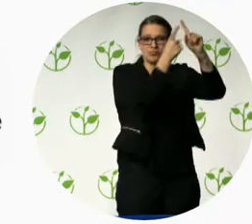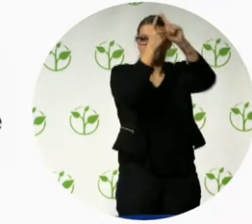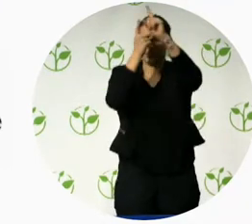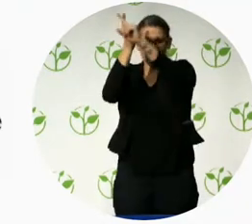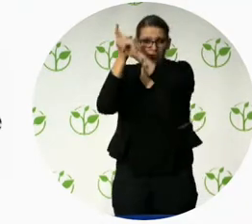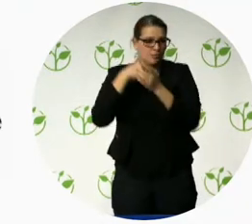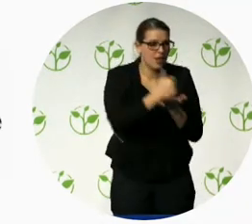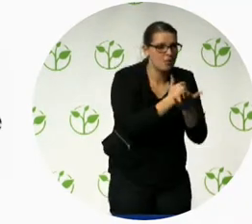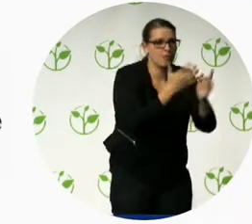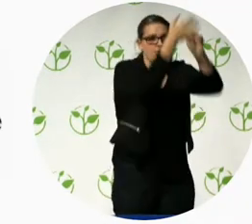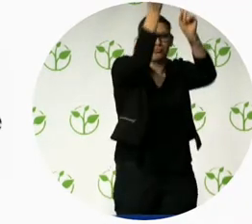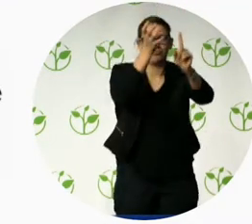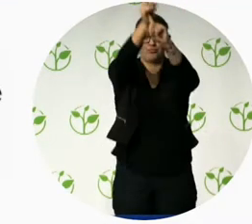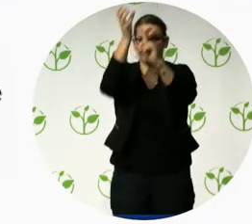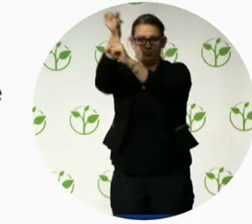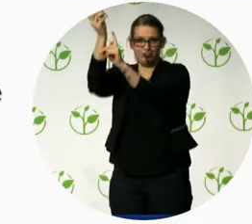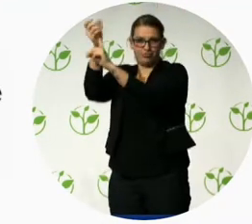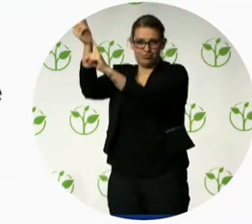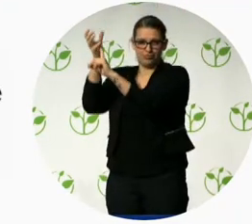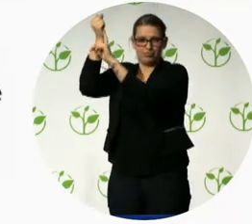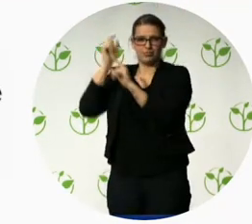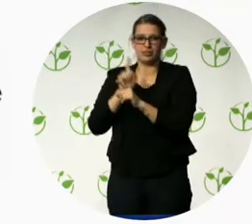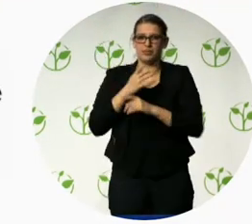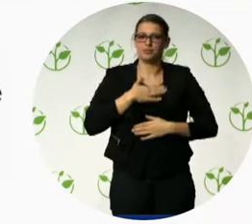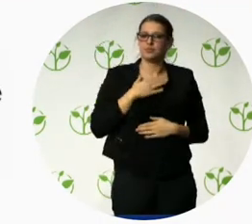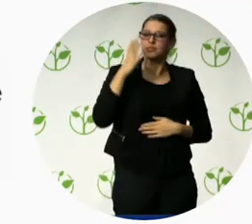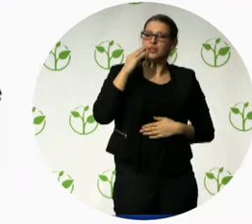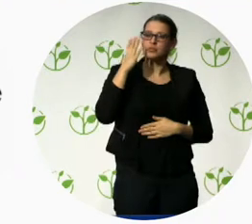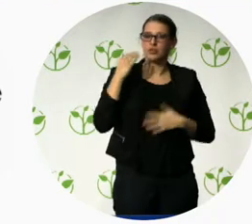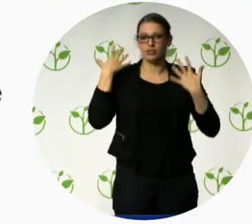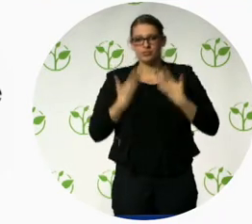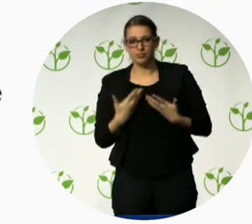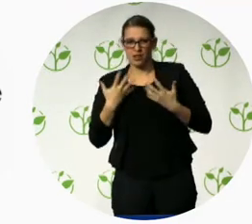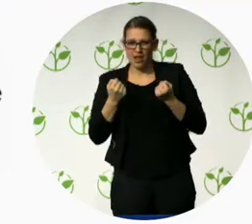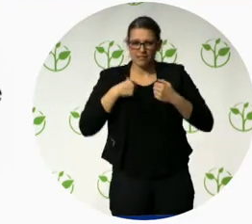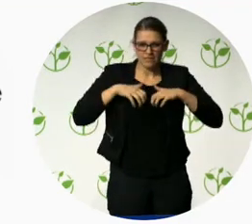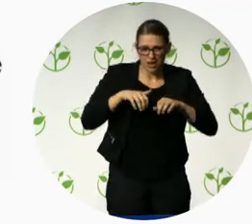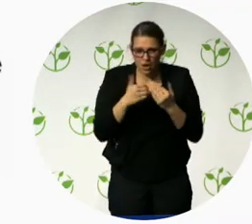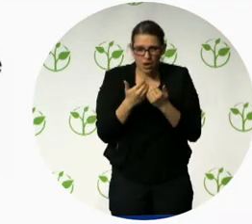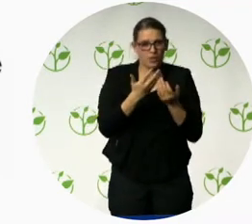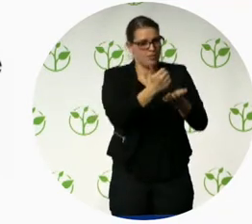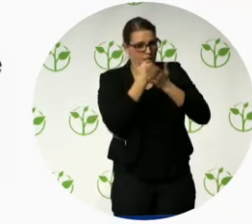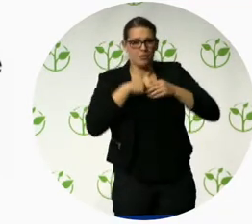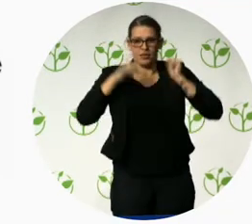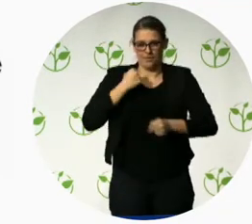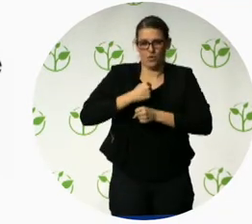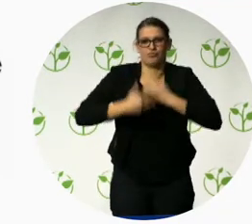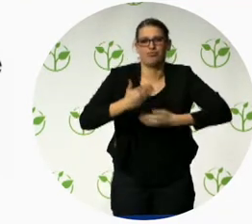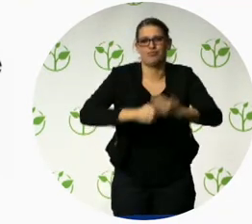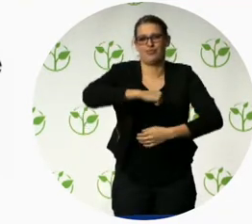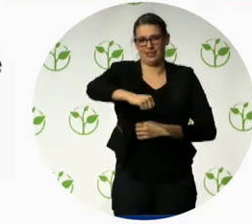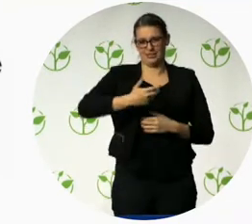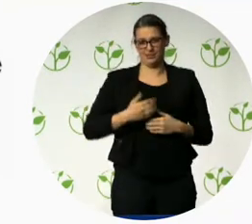Personalizing your computer experience makes you more efficient, yeah, and means that we can do more every day. So if I can quickly